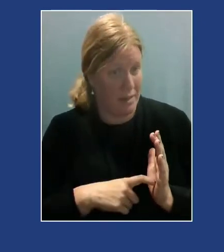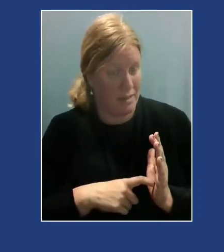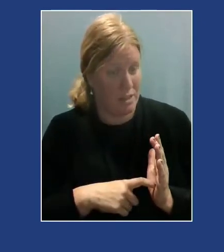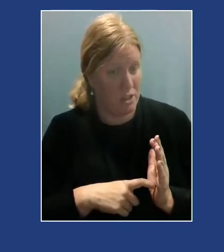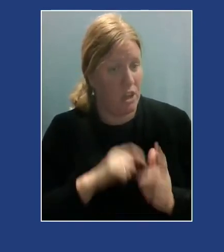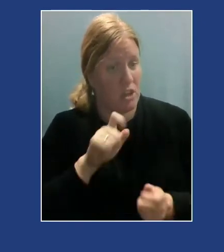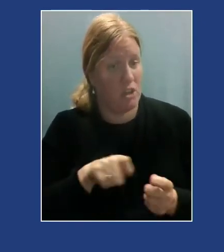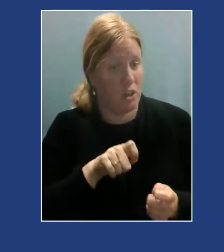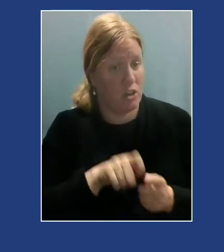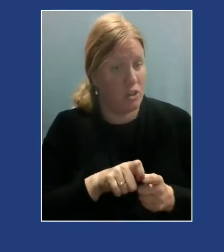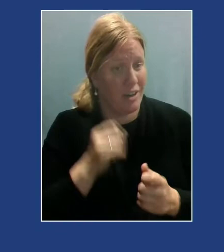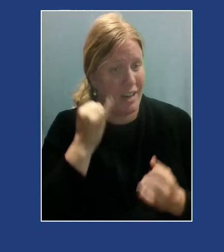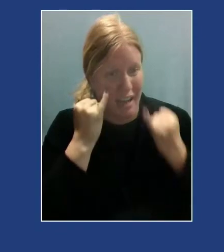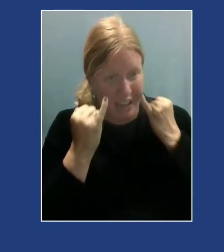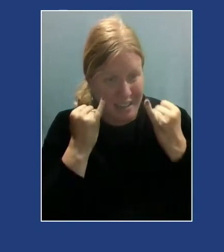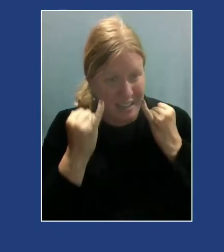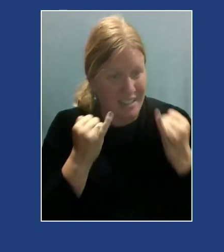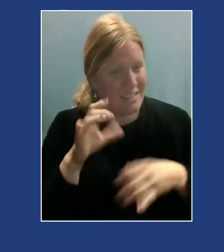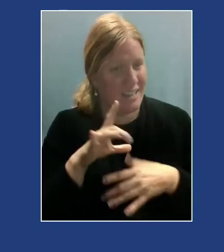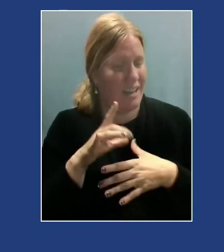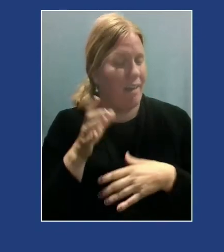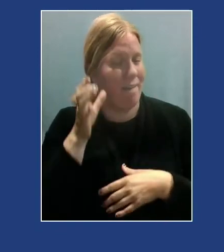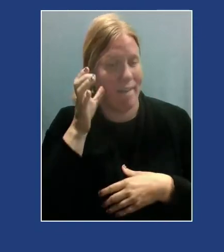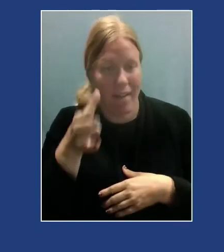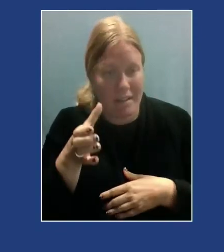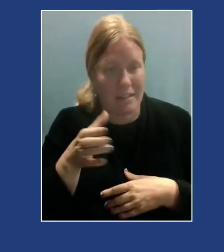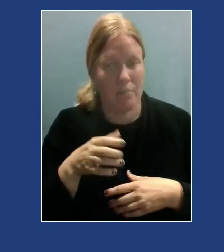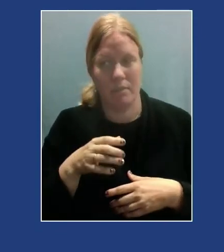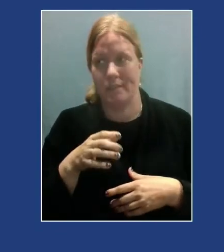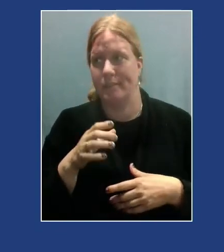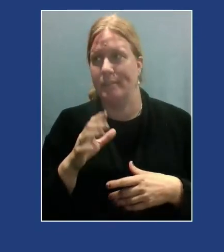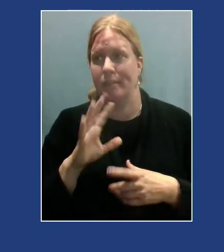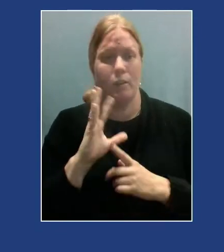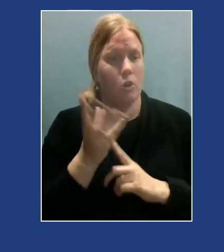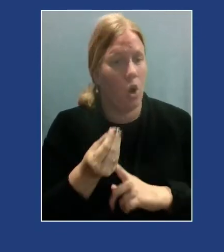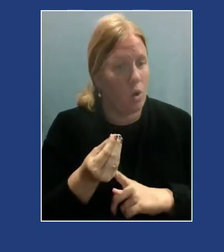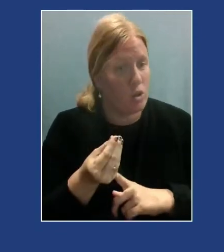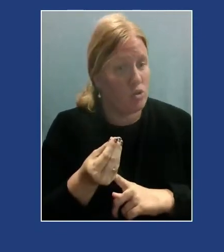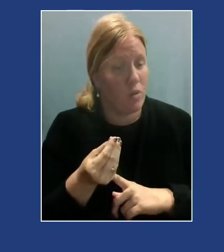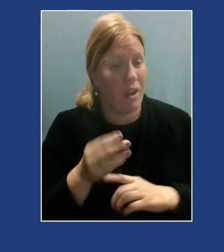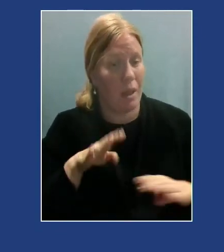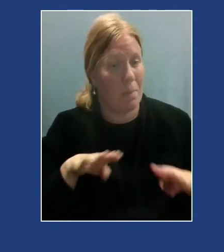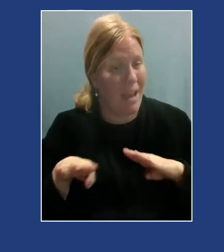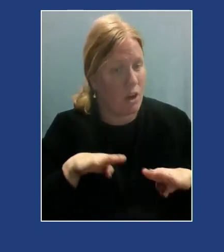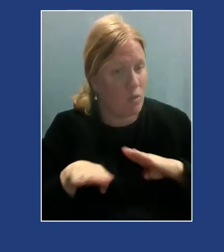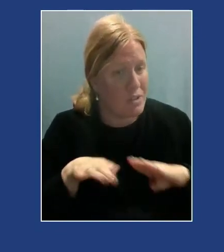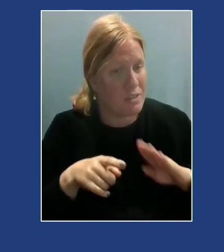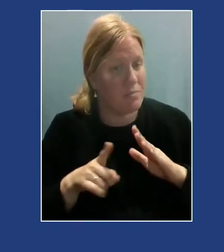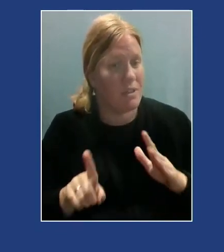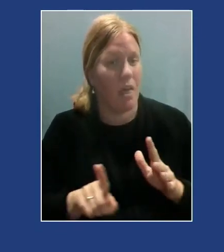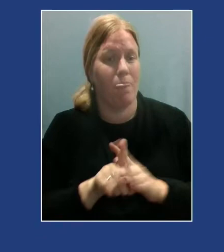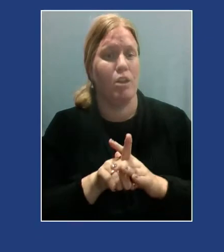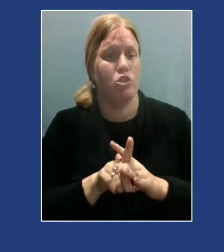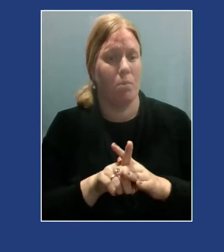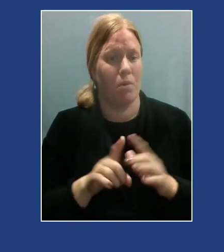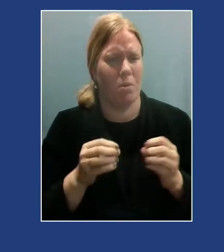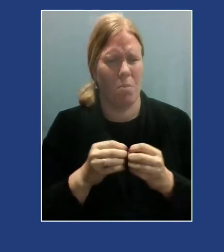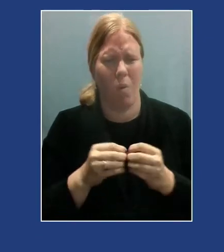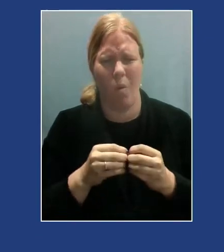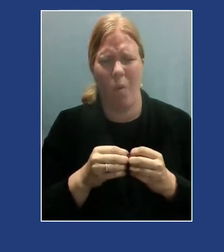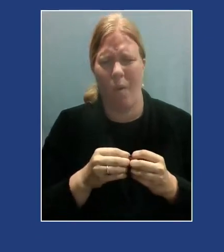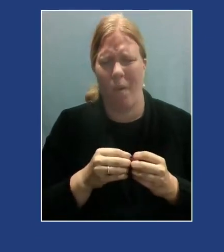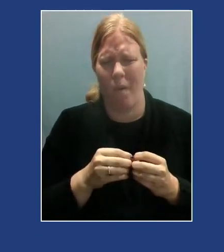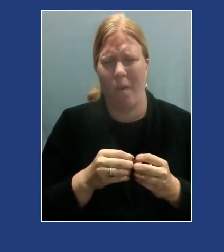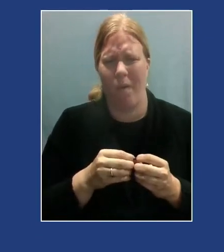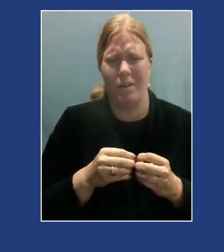certain ideas and concepts and cultural mannerisms that show up in more Afrocentric communities and